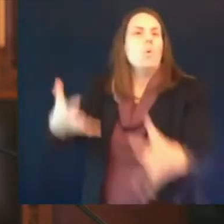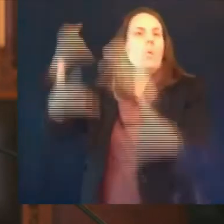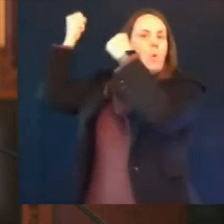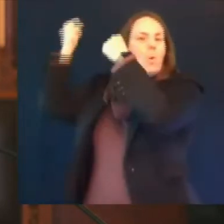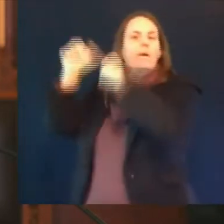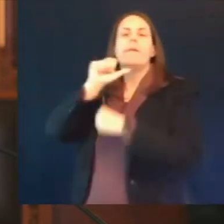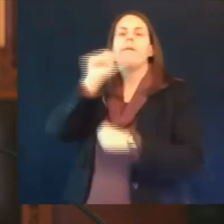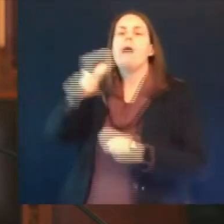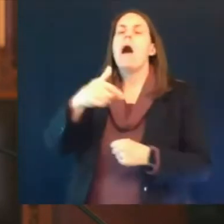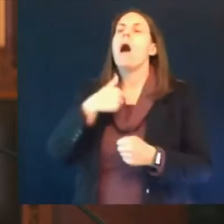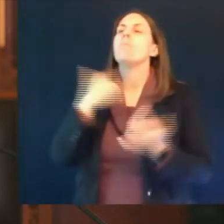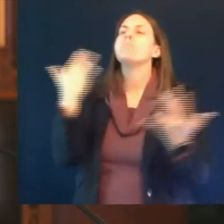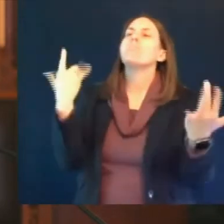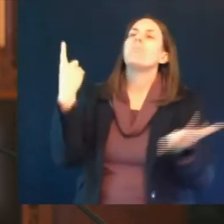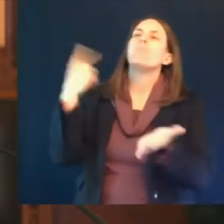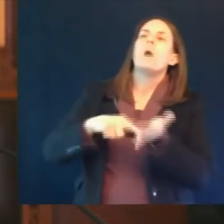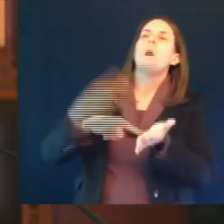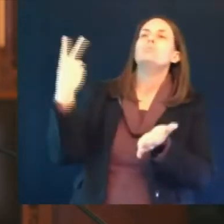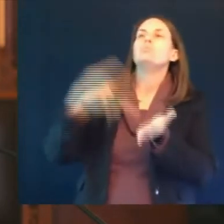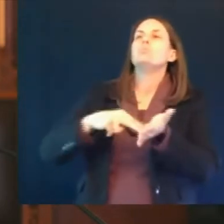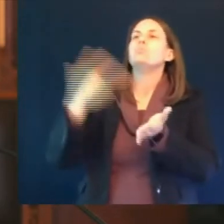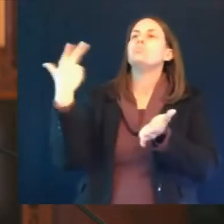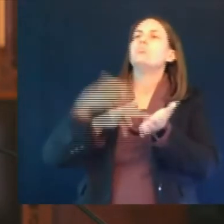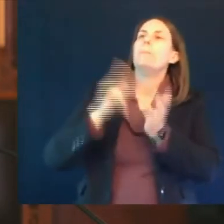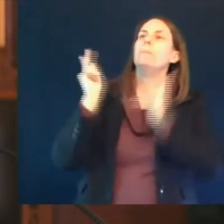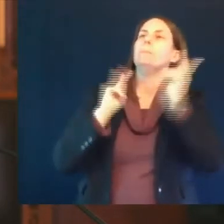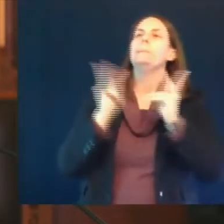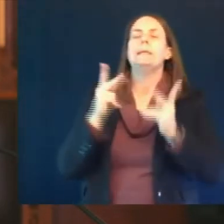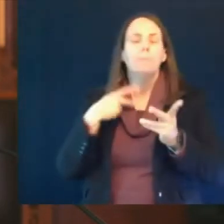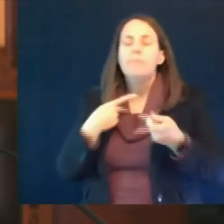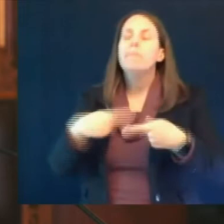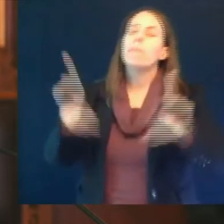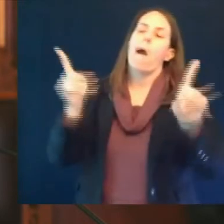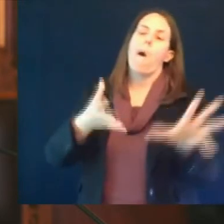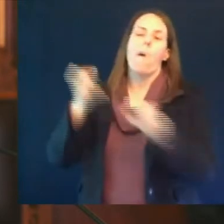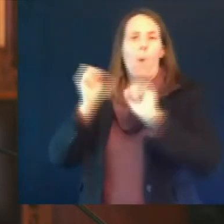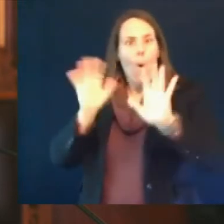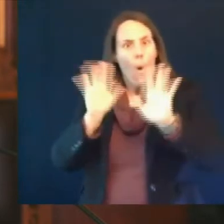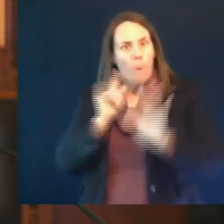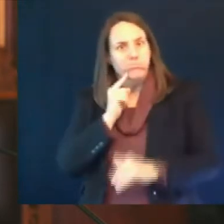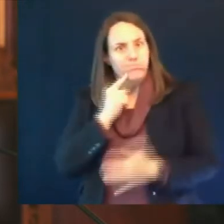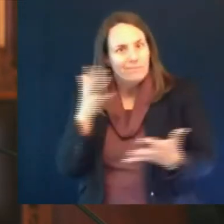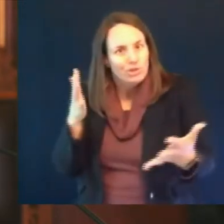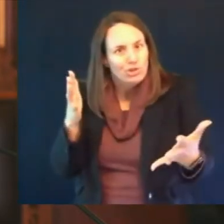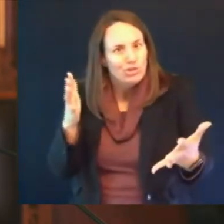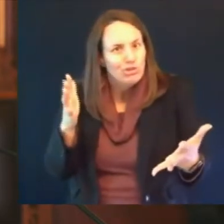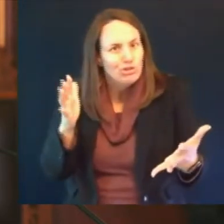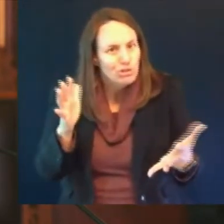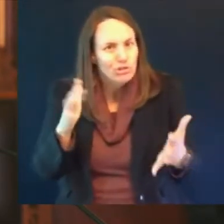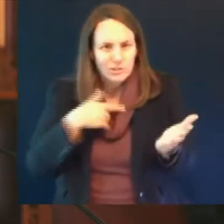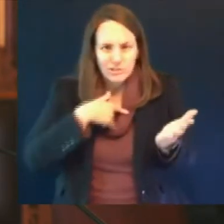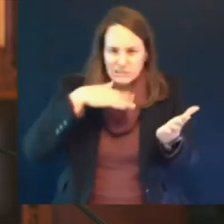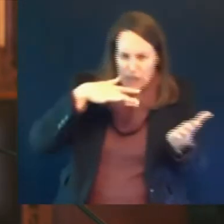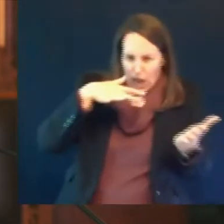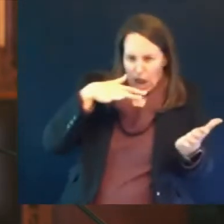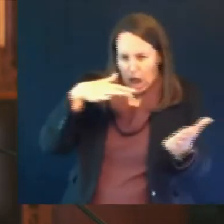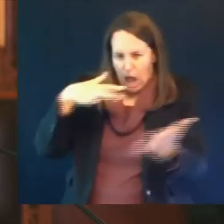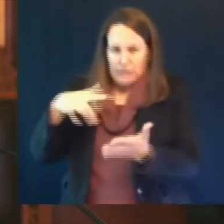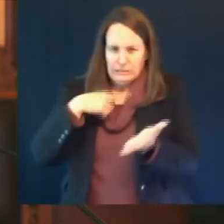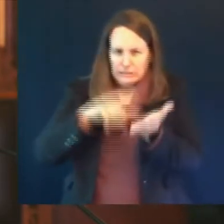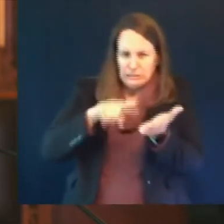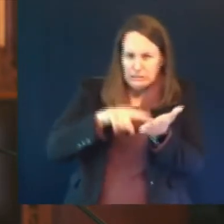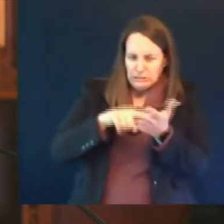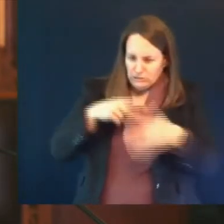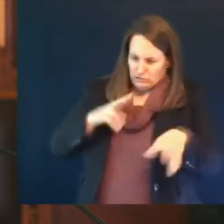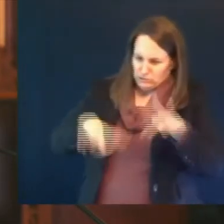shows and they are taking due diligence to make sure we learn as much as we can about this and secondly they're taking this action